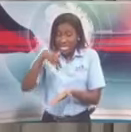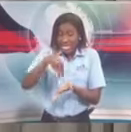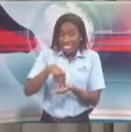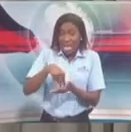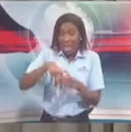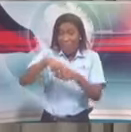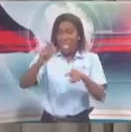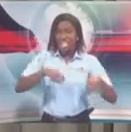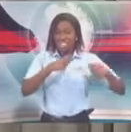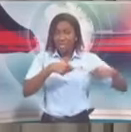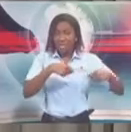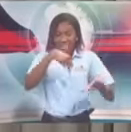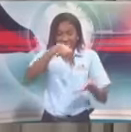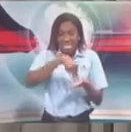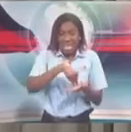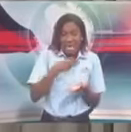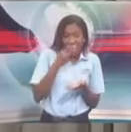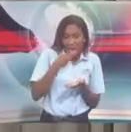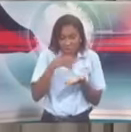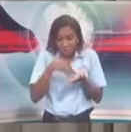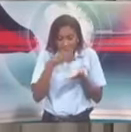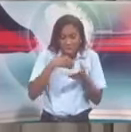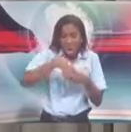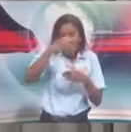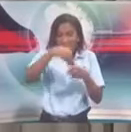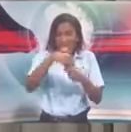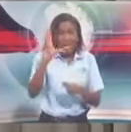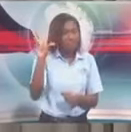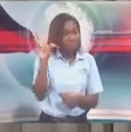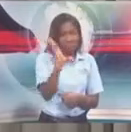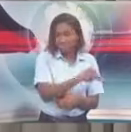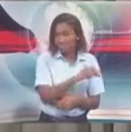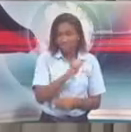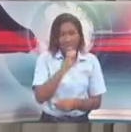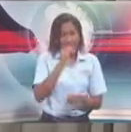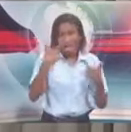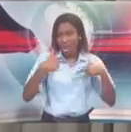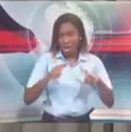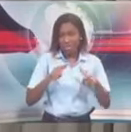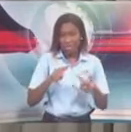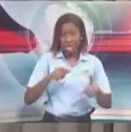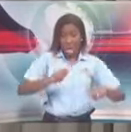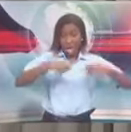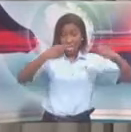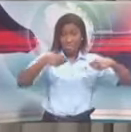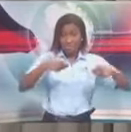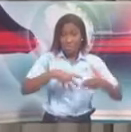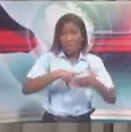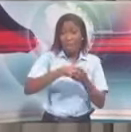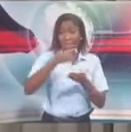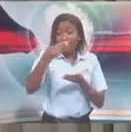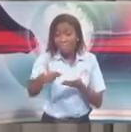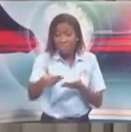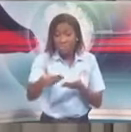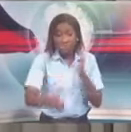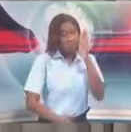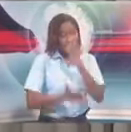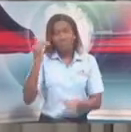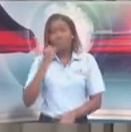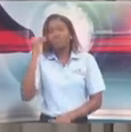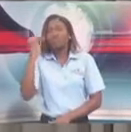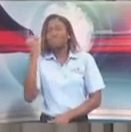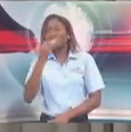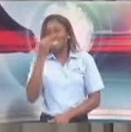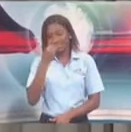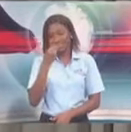selling food or drink. This is a very important regulation that now gives our law enforcement the power to deal